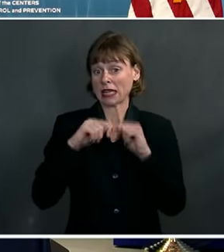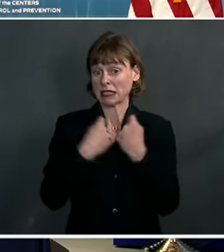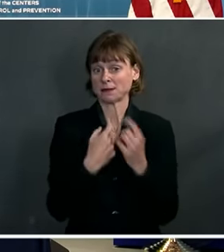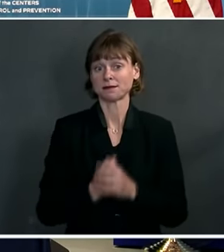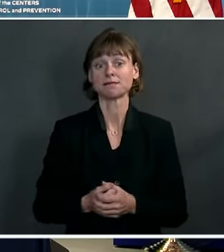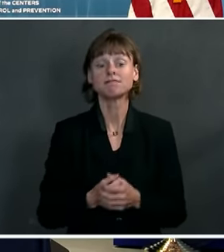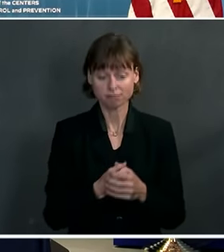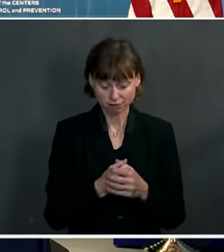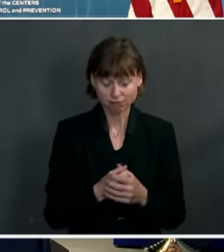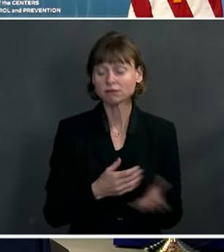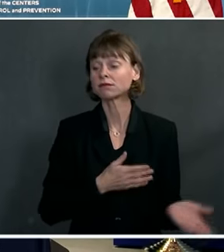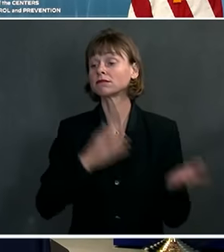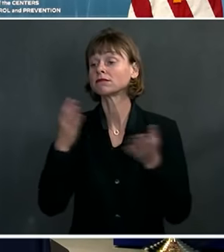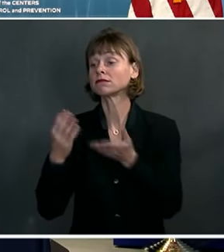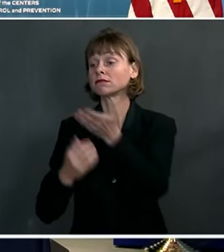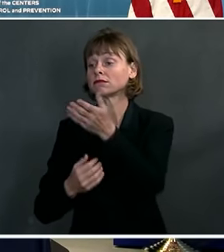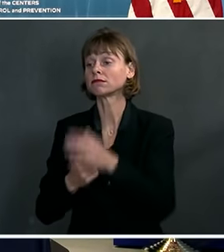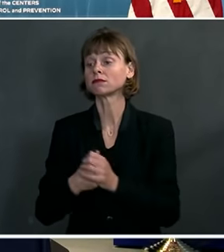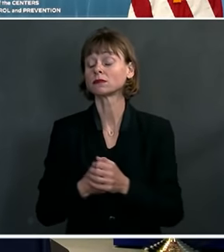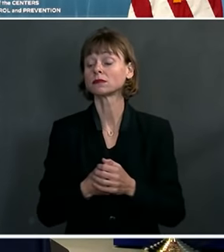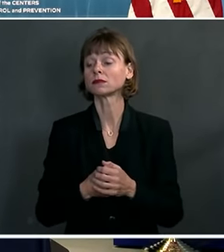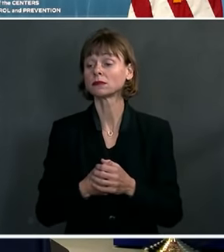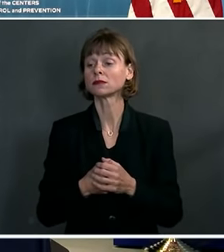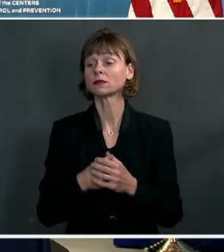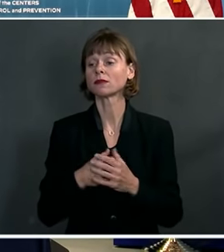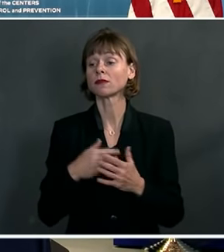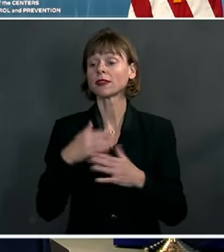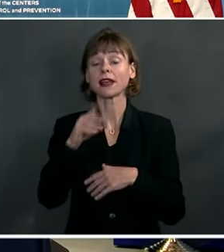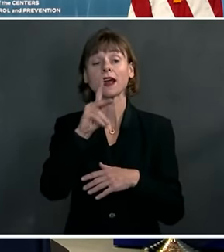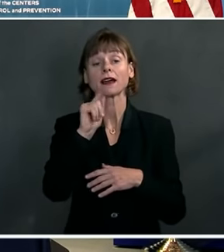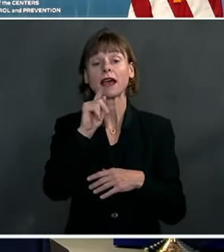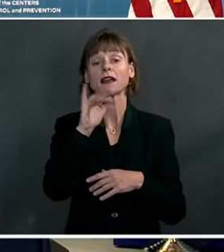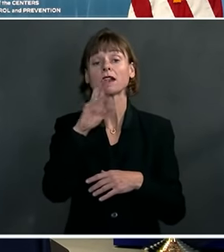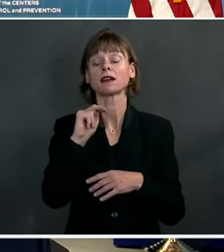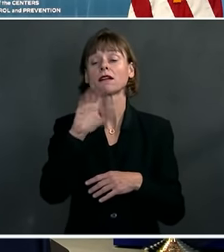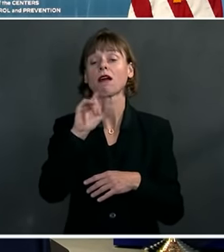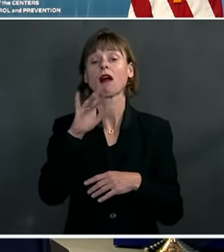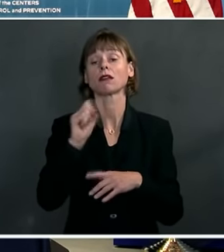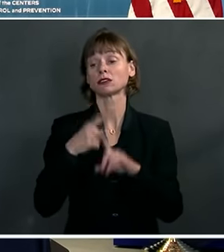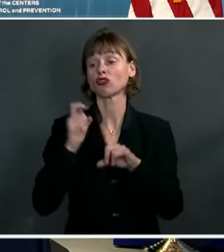Next question. Great, next we'll go to Caitlin Collins at CNN.